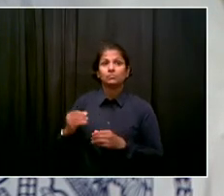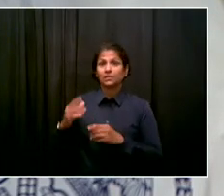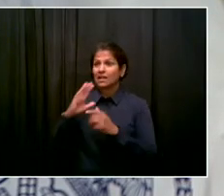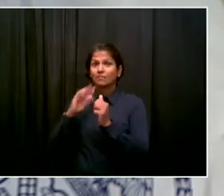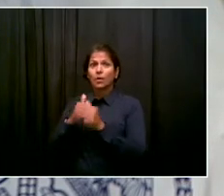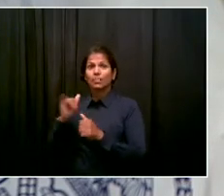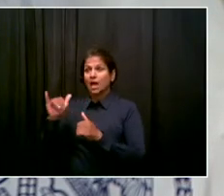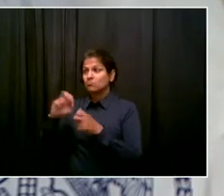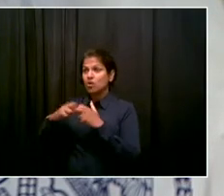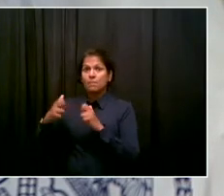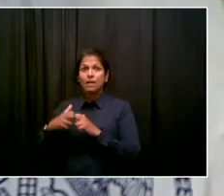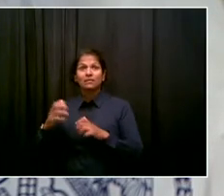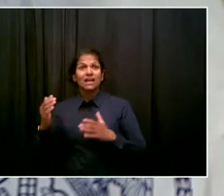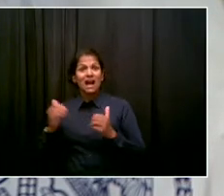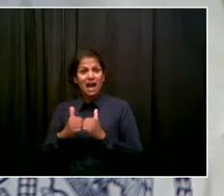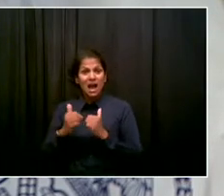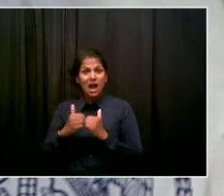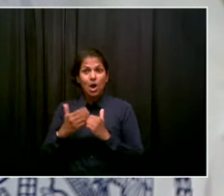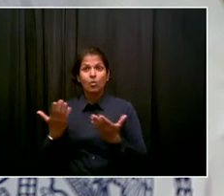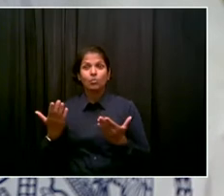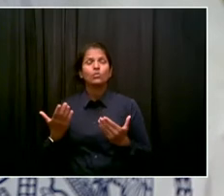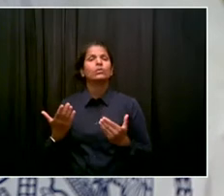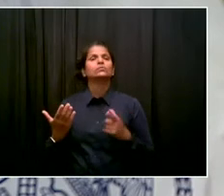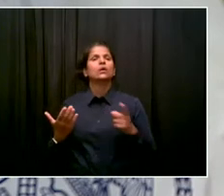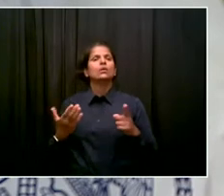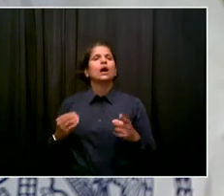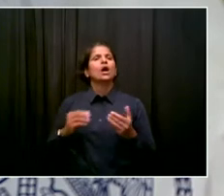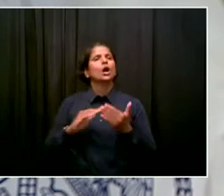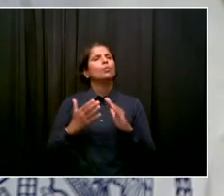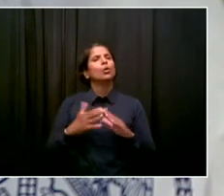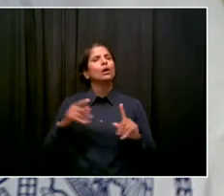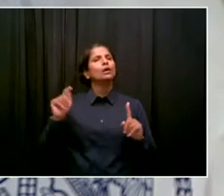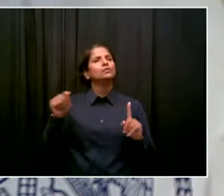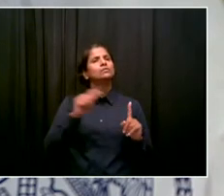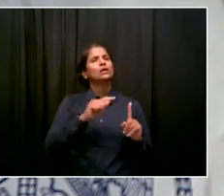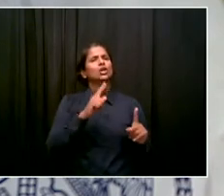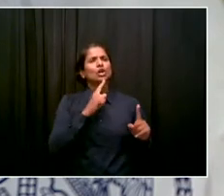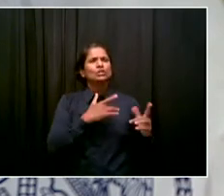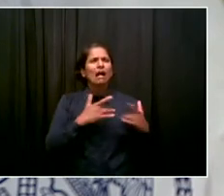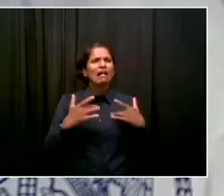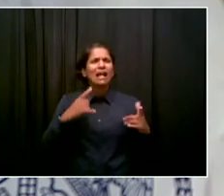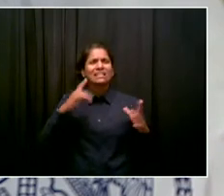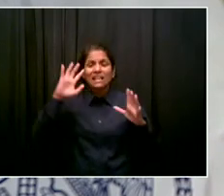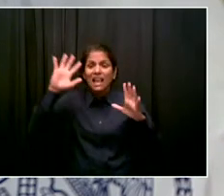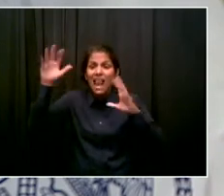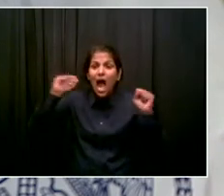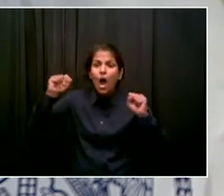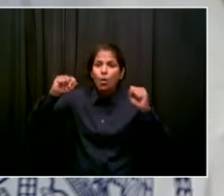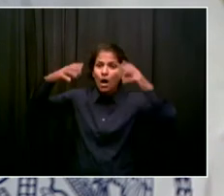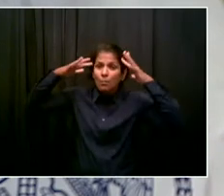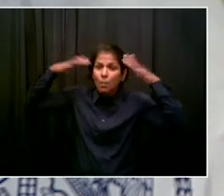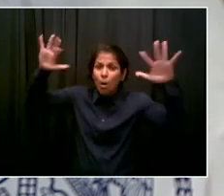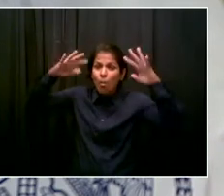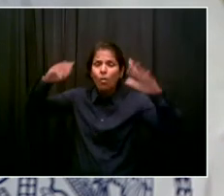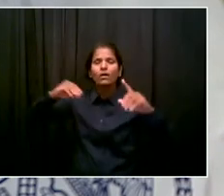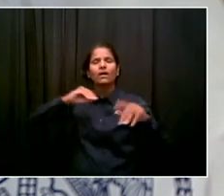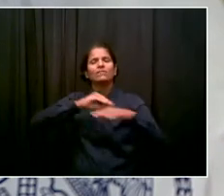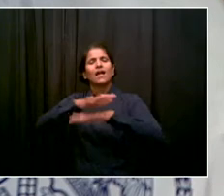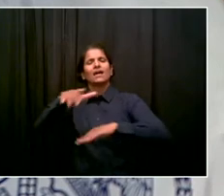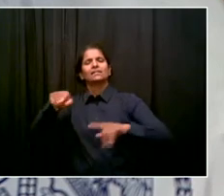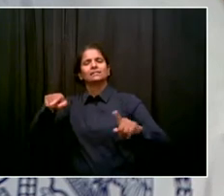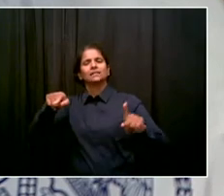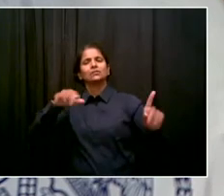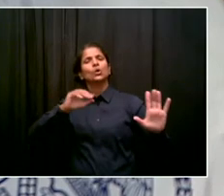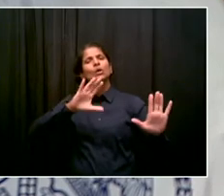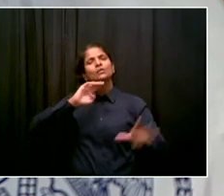community concerns about noise or violence is to do something proactively. So we'll do it when necessary. I don't